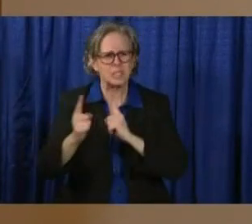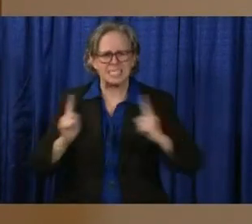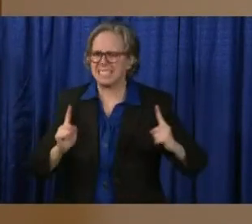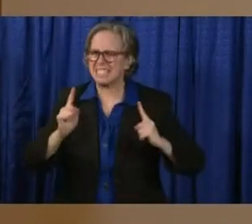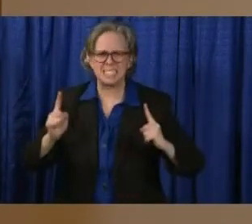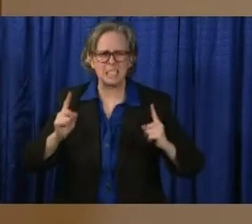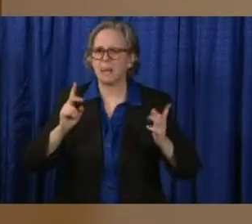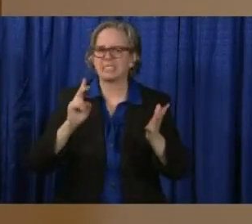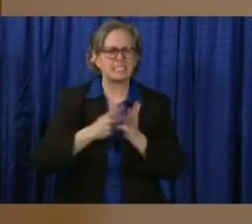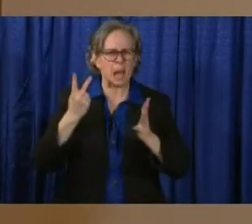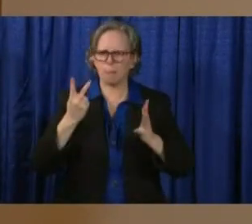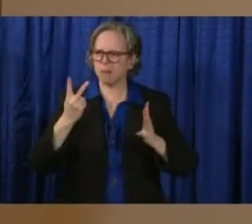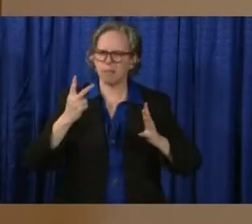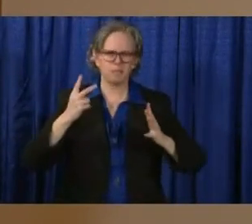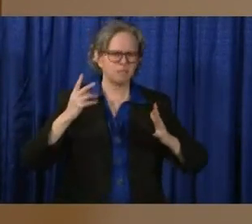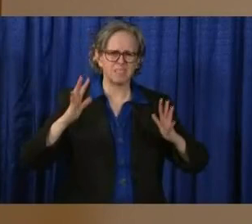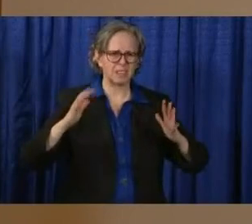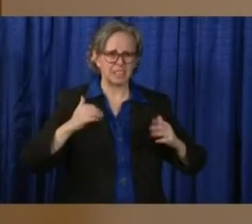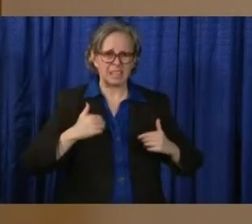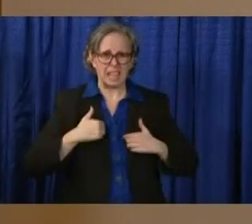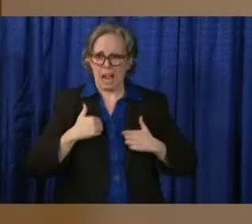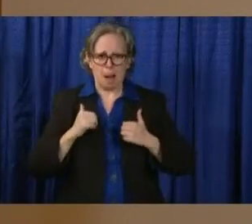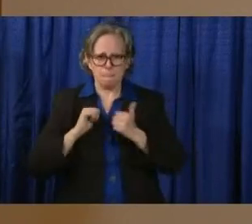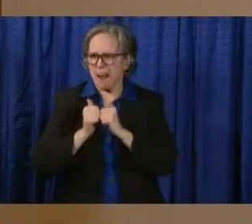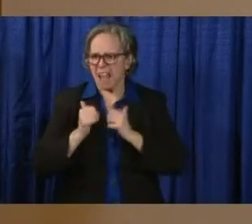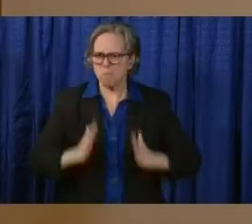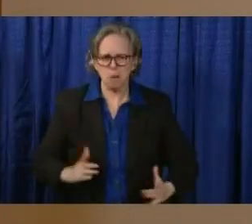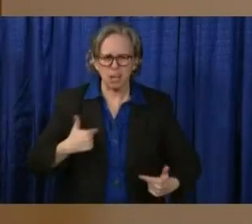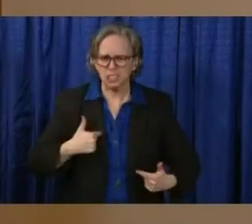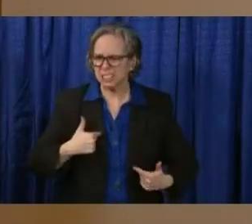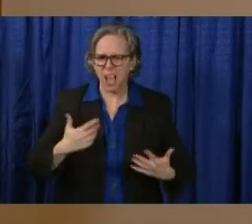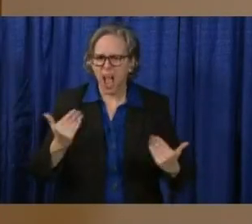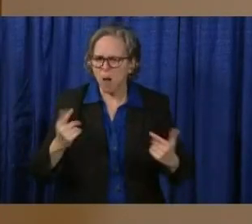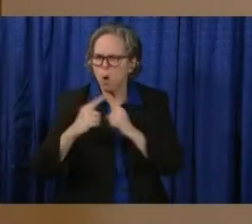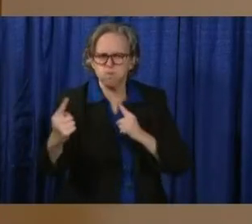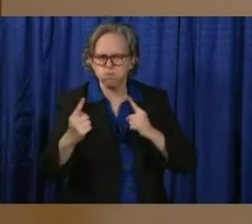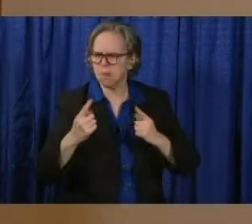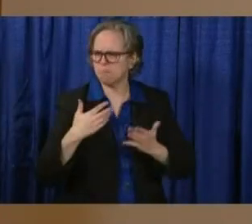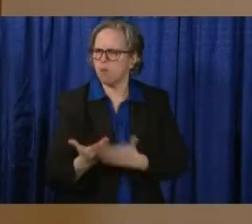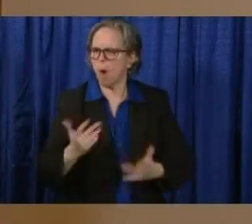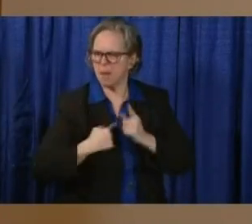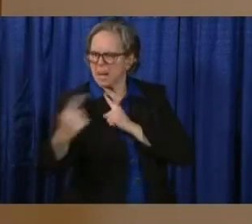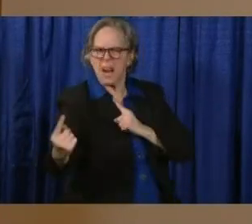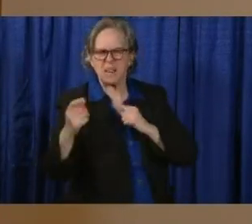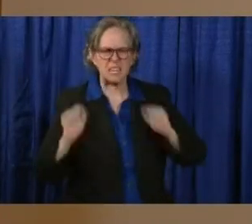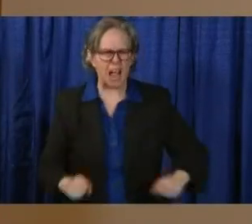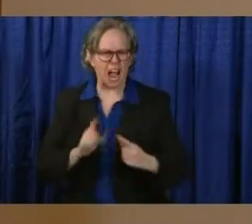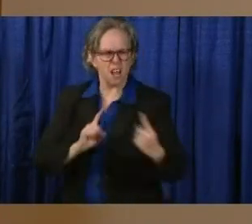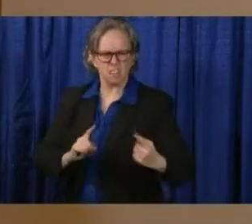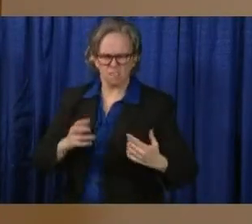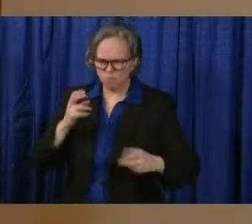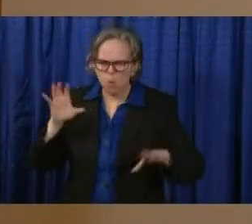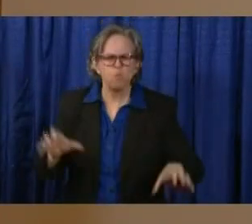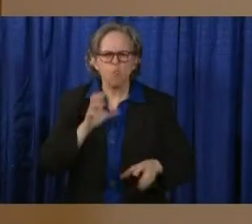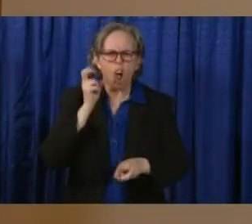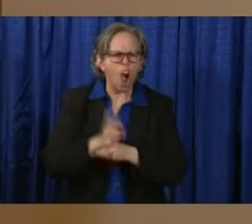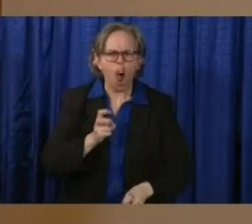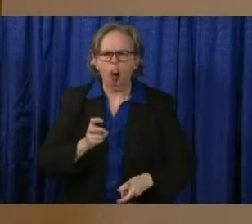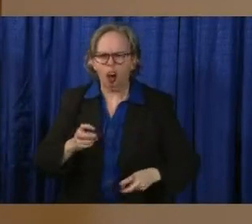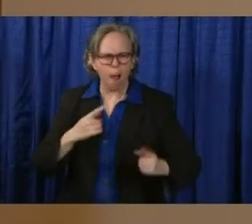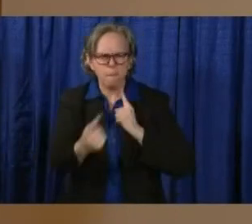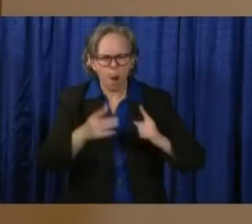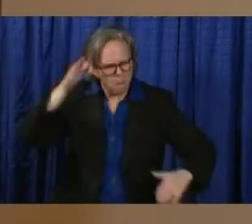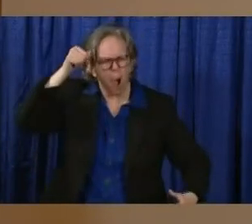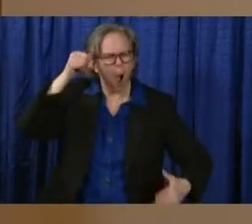competitive person. If that's what it takes, if it's a baseball game, then double down and let's fight this together.